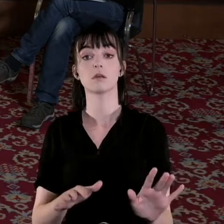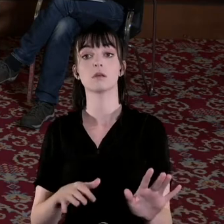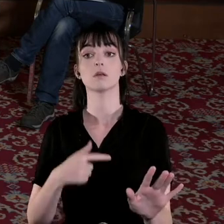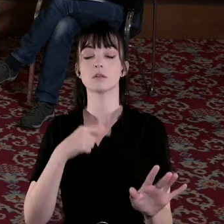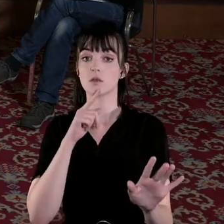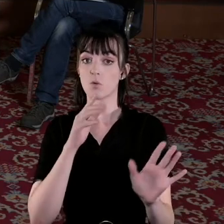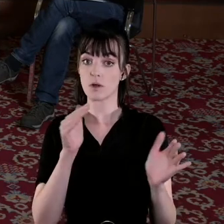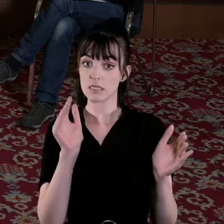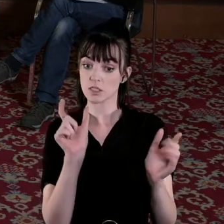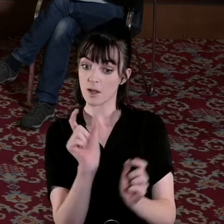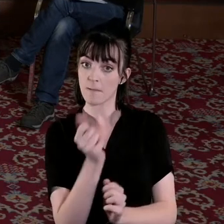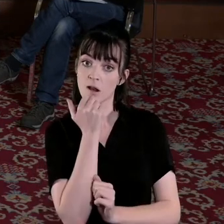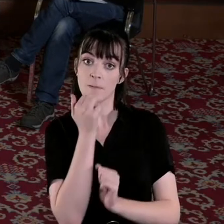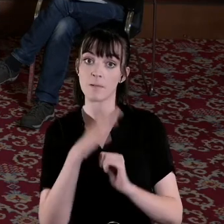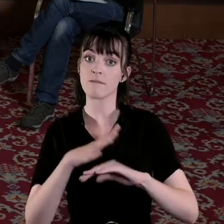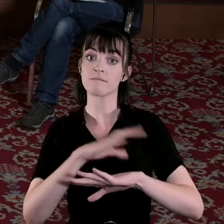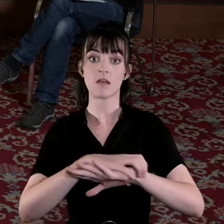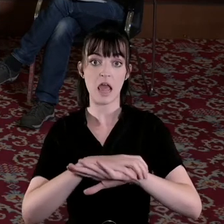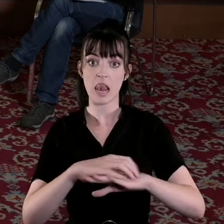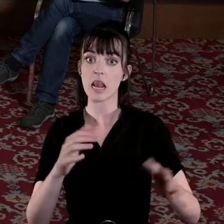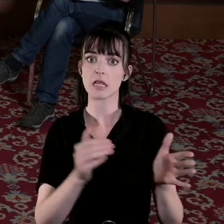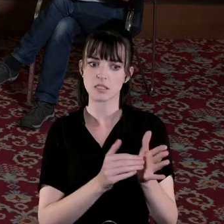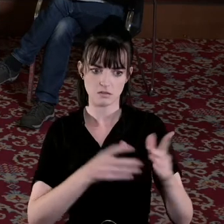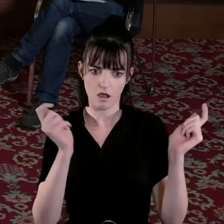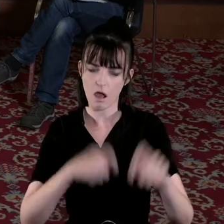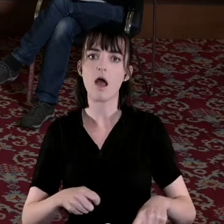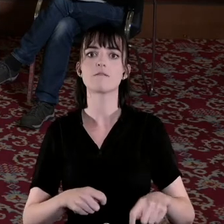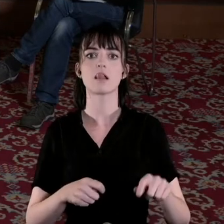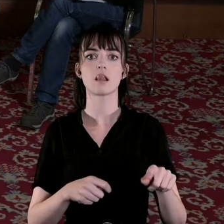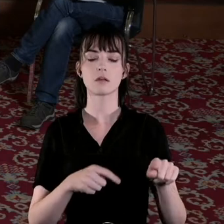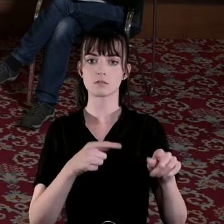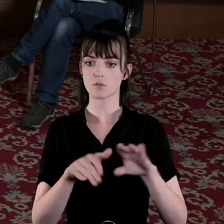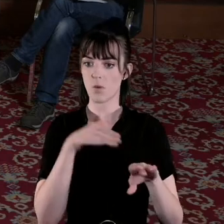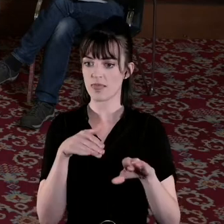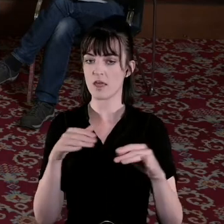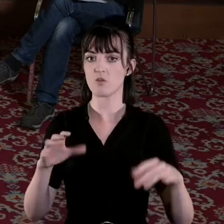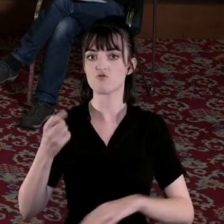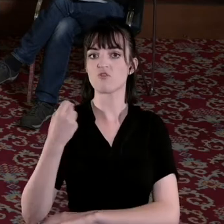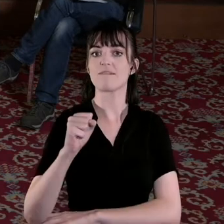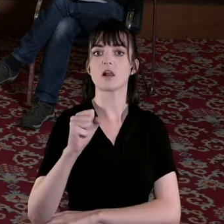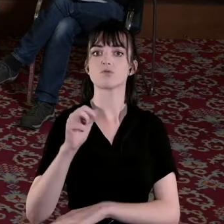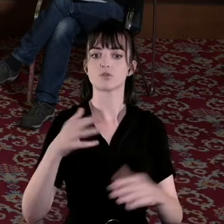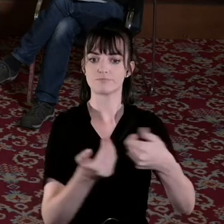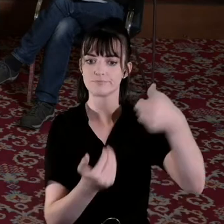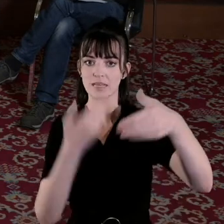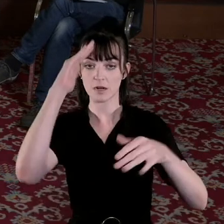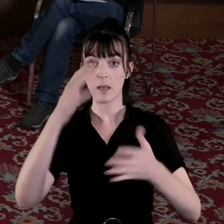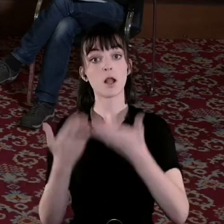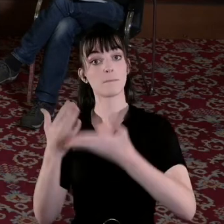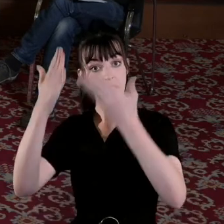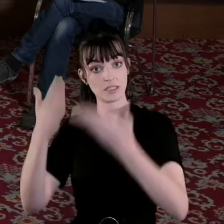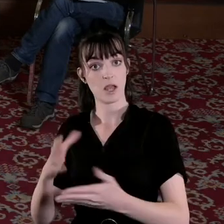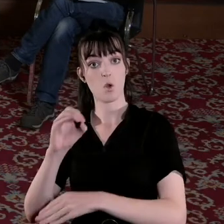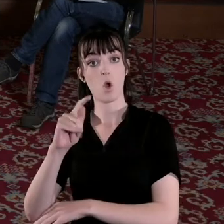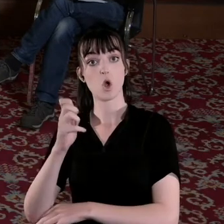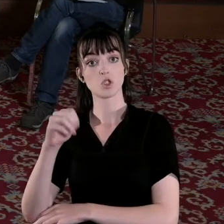violence awful that it was that accompanied say the revolution or partition in Ireland compared to say what's happening in the Ottoman Empire or what's happening